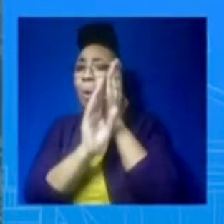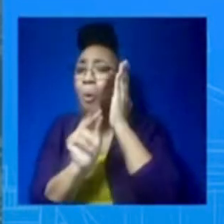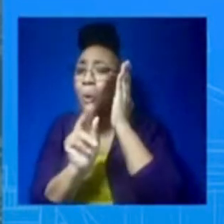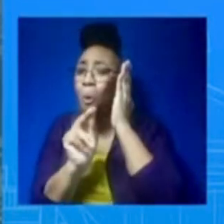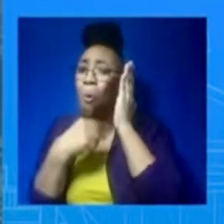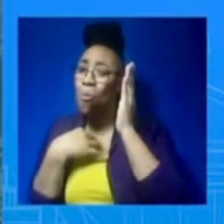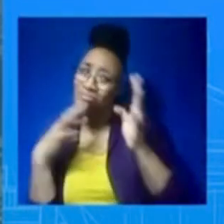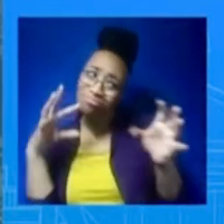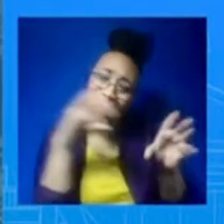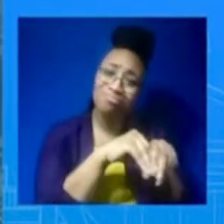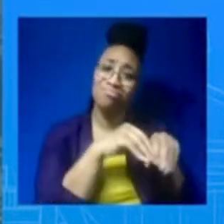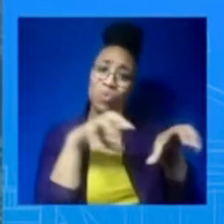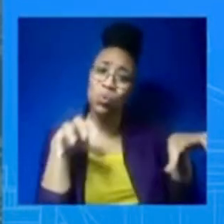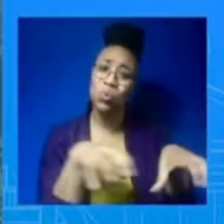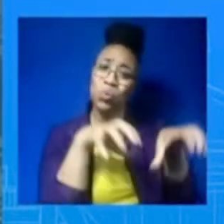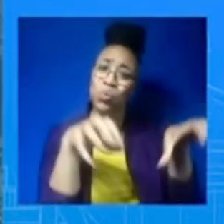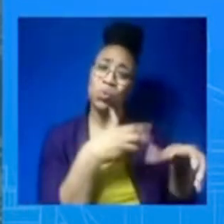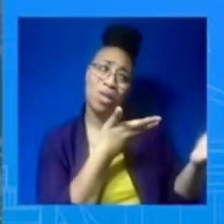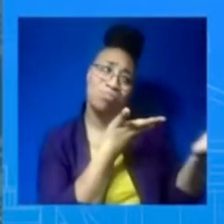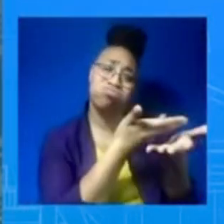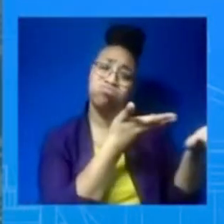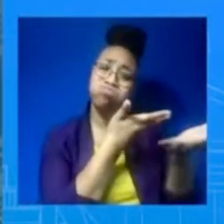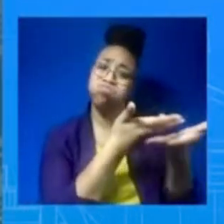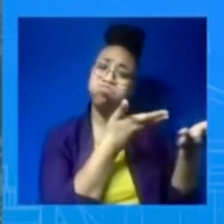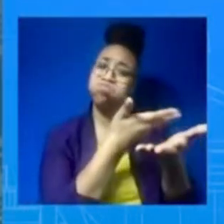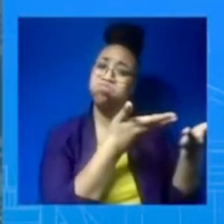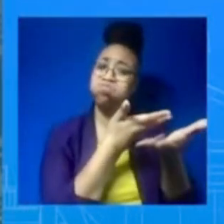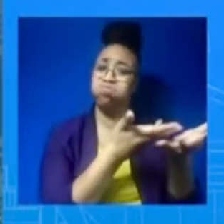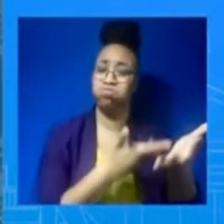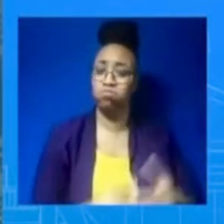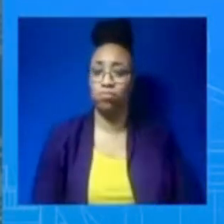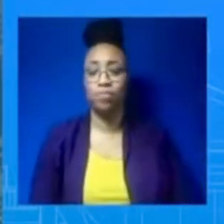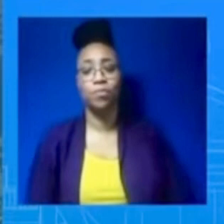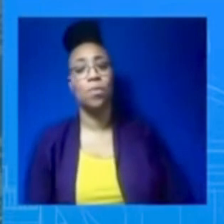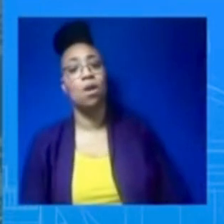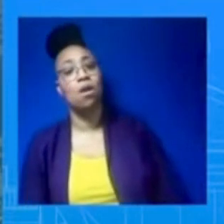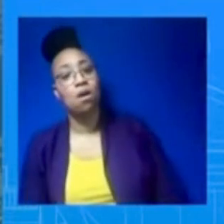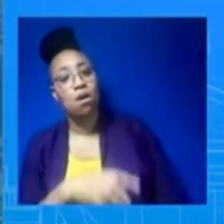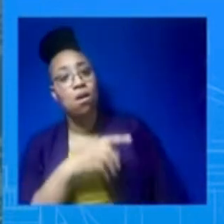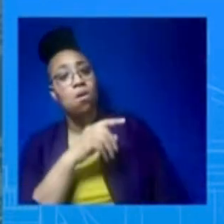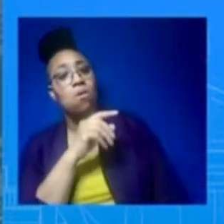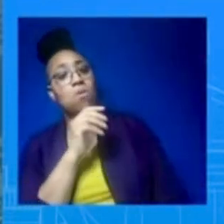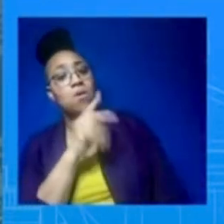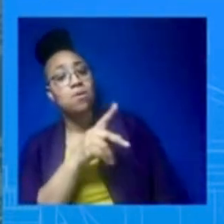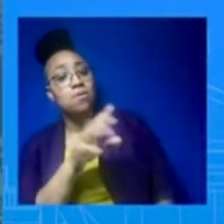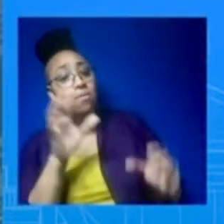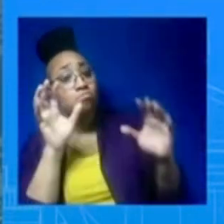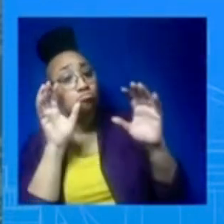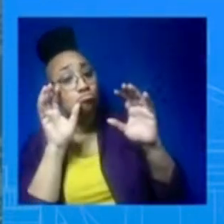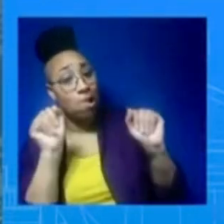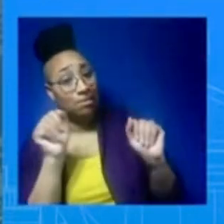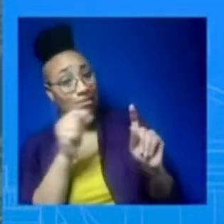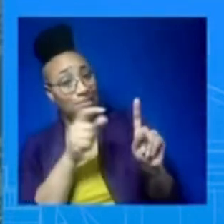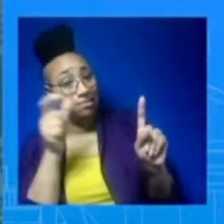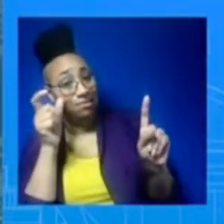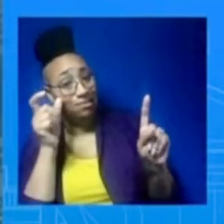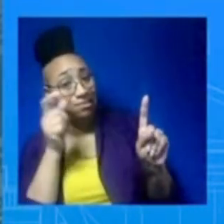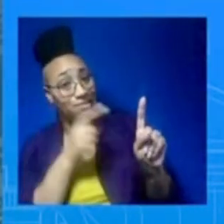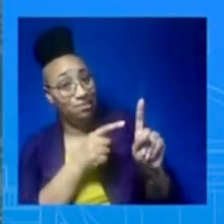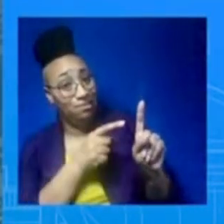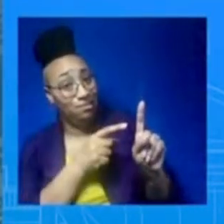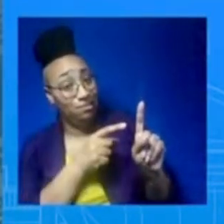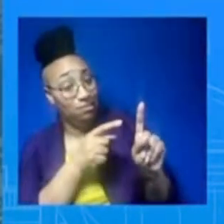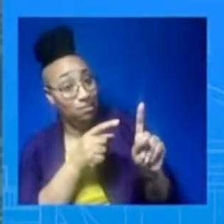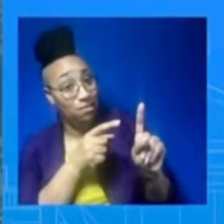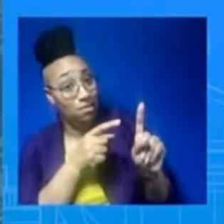very much. Is the President prepared to send U.S. fighter jets to Ukraine? What's the current... We've talked about this. I think the President actually got asked this question and he spoke to it. I